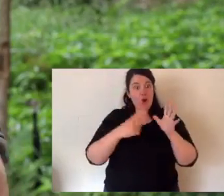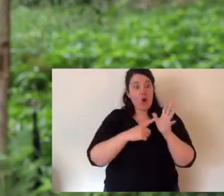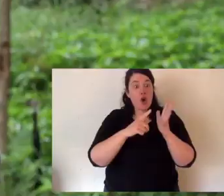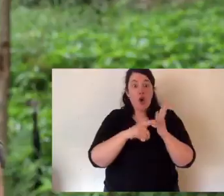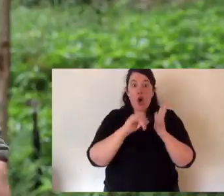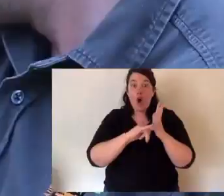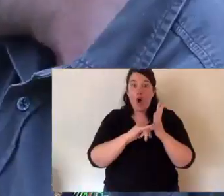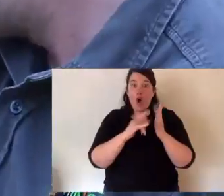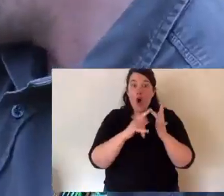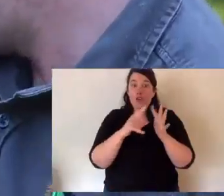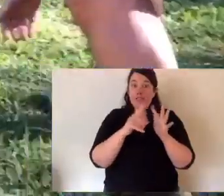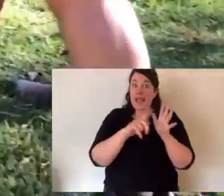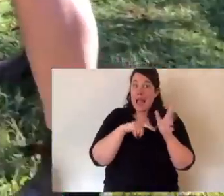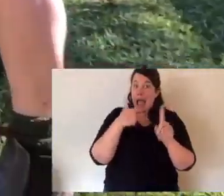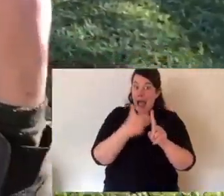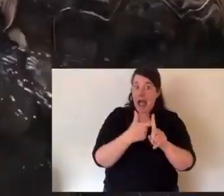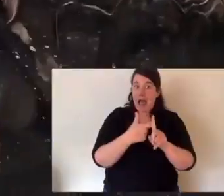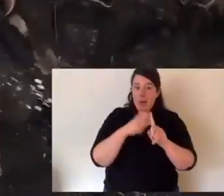We need your help.